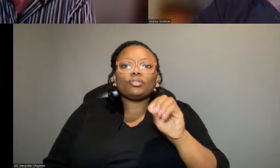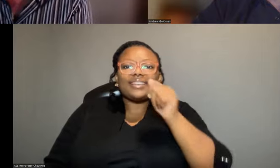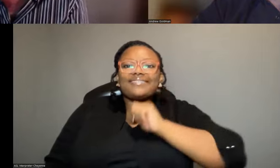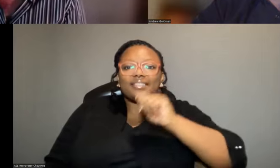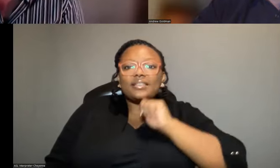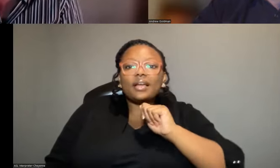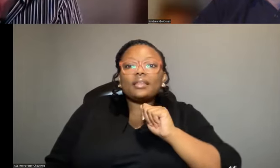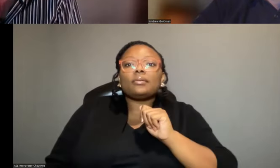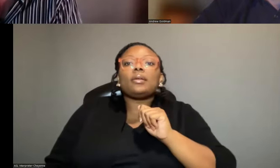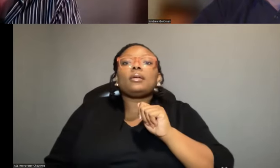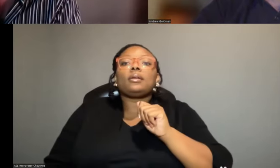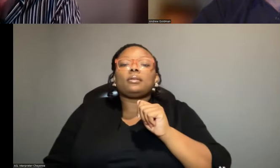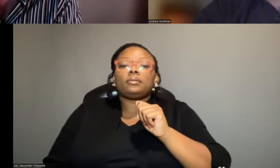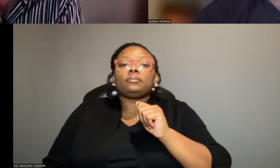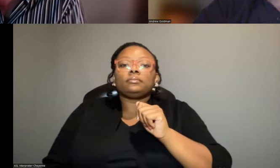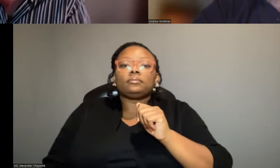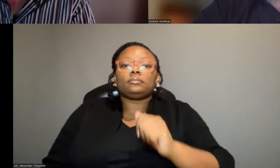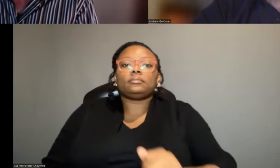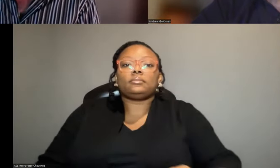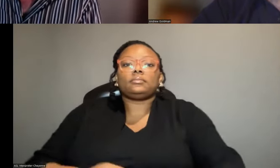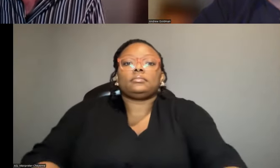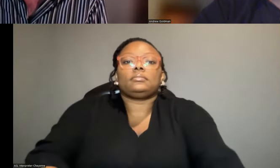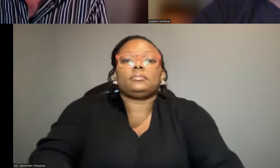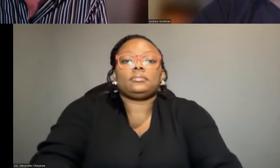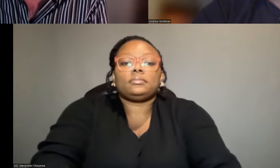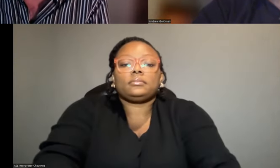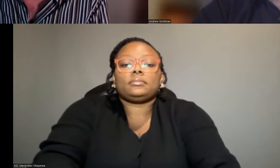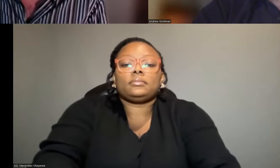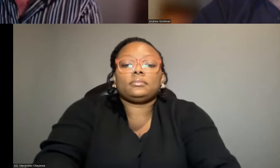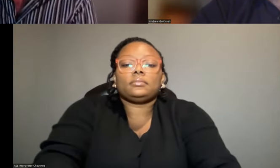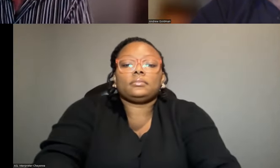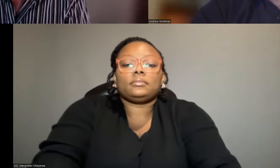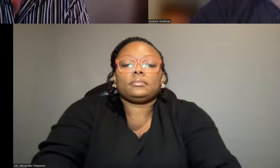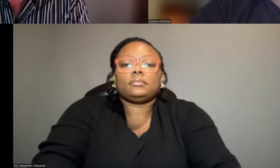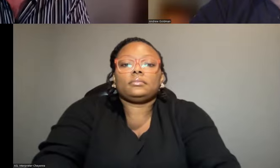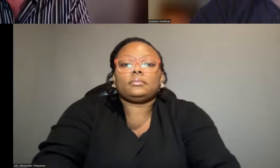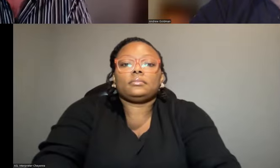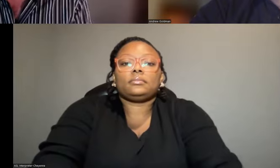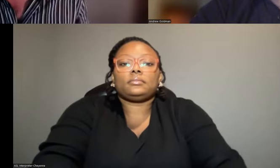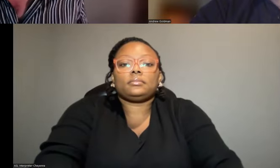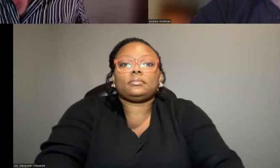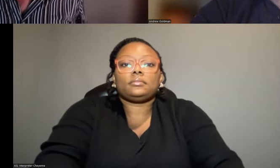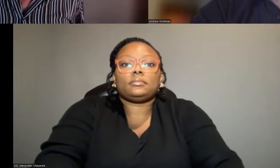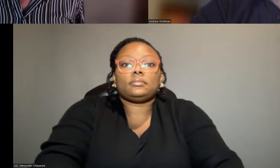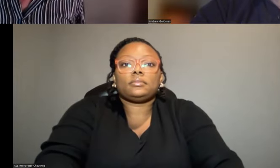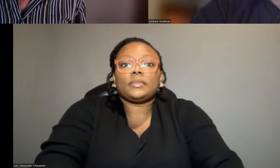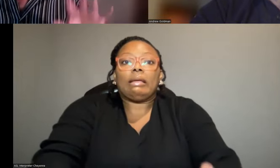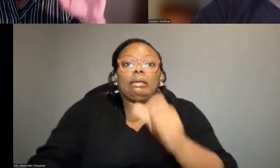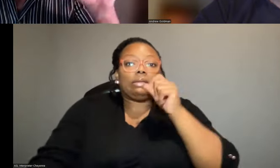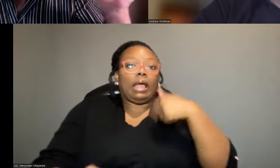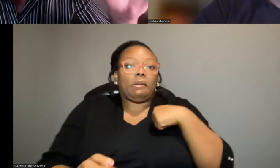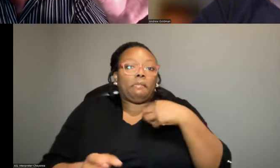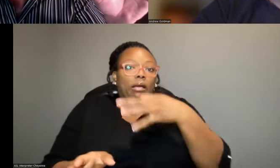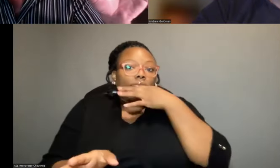the Fulani ethnic group, and I'm interested about that. Sorry, it's not an area I'm an expert in.